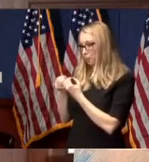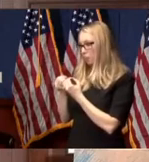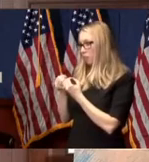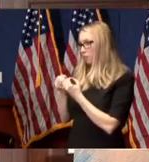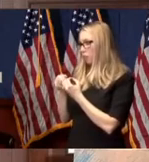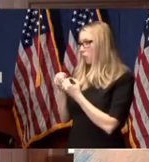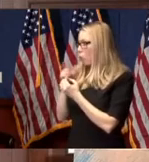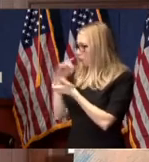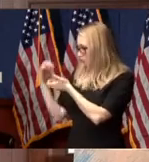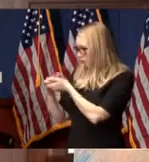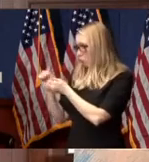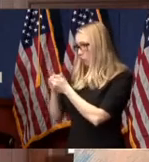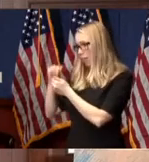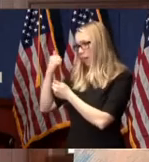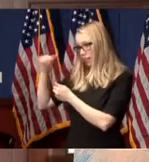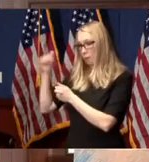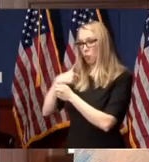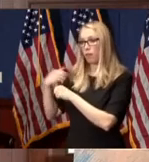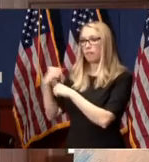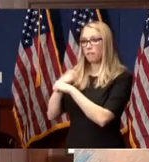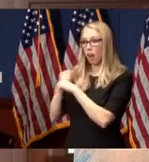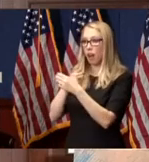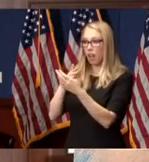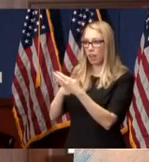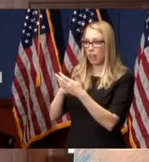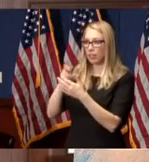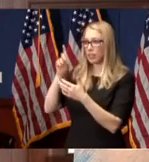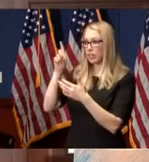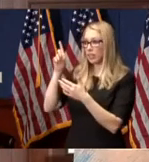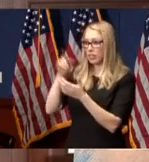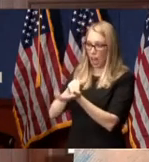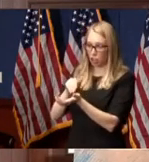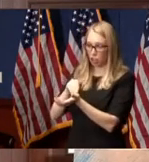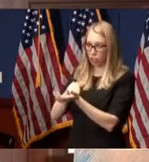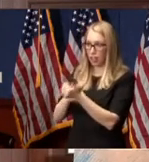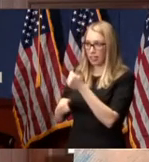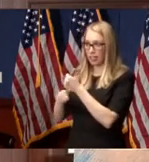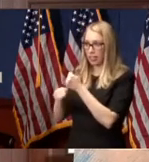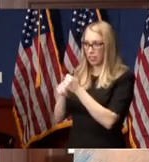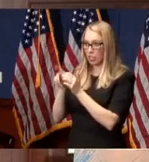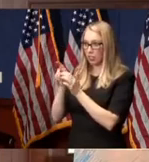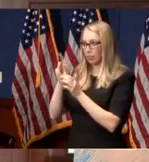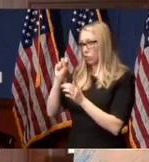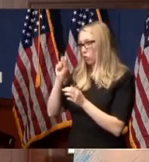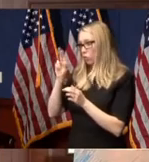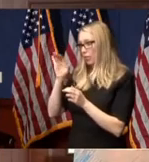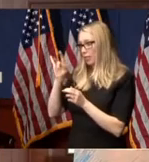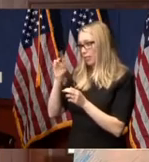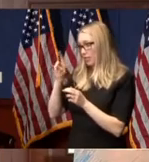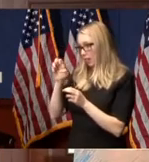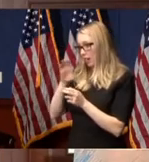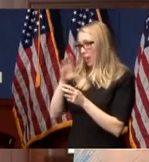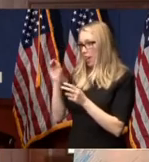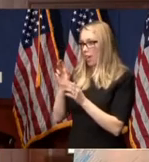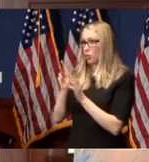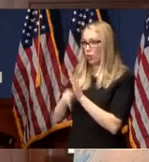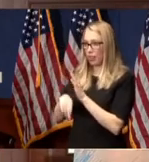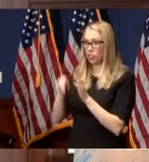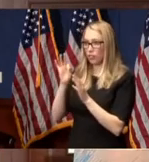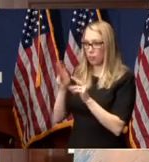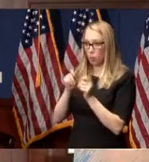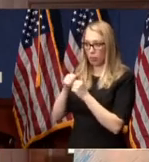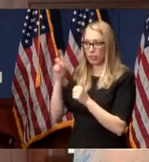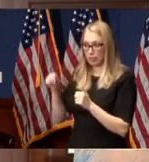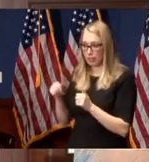sistering with ADAPT that fights against doctor-assisted suicide and euthanasia of people with disabilities. And next,